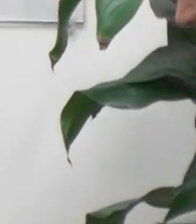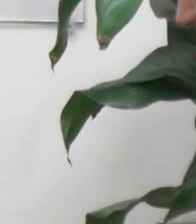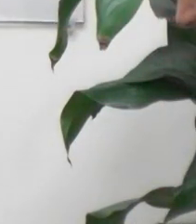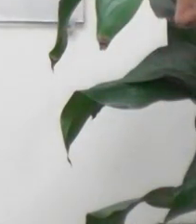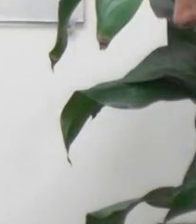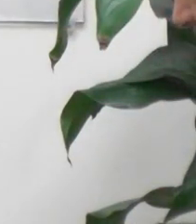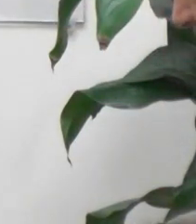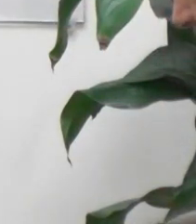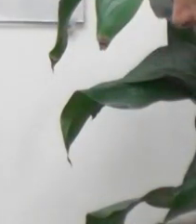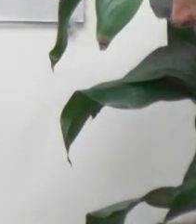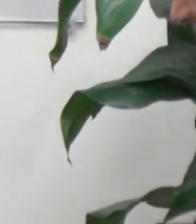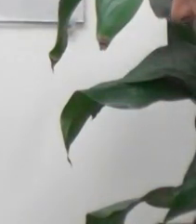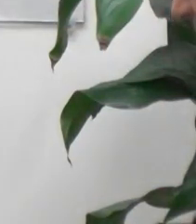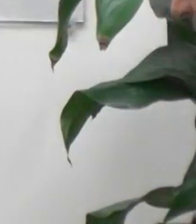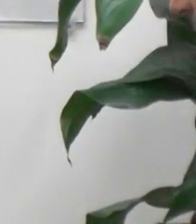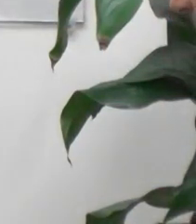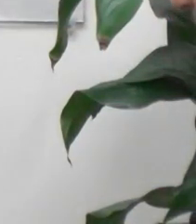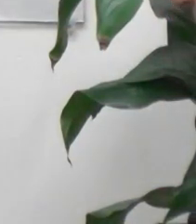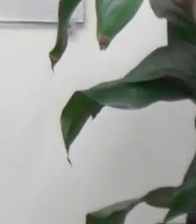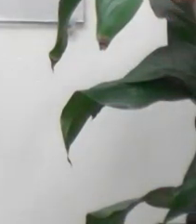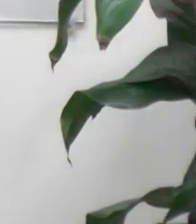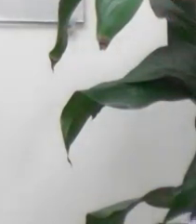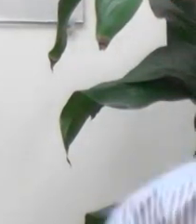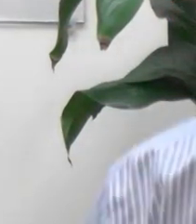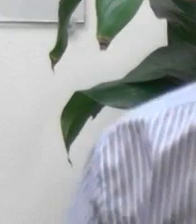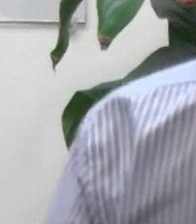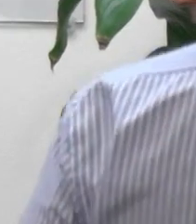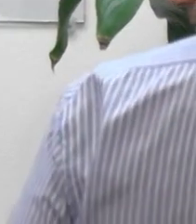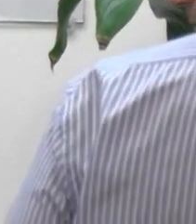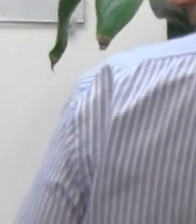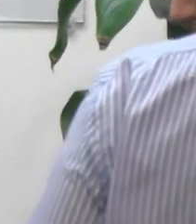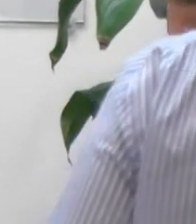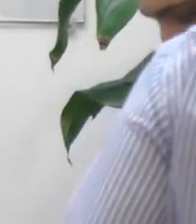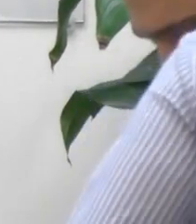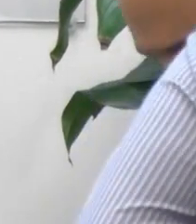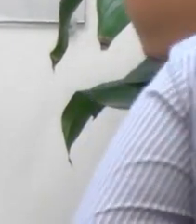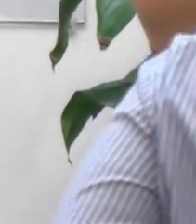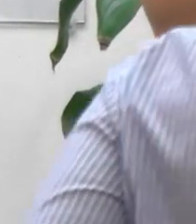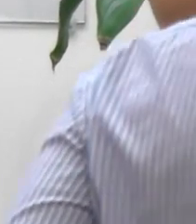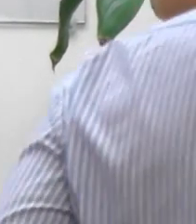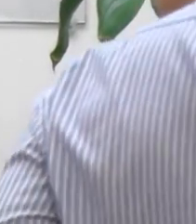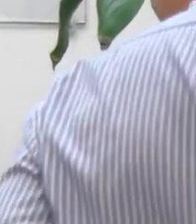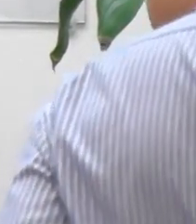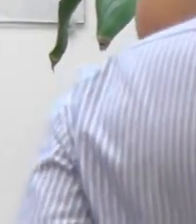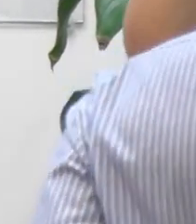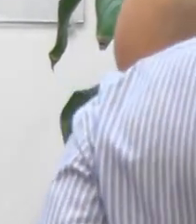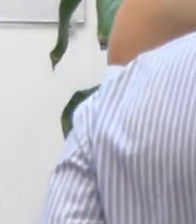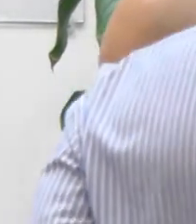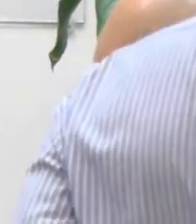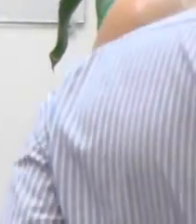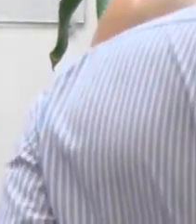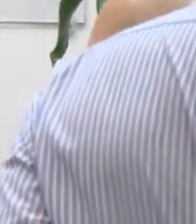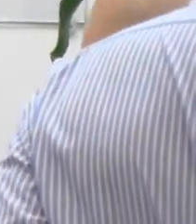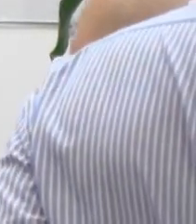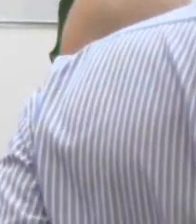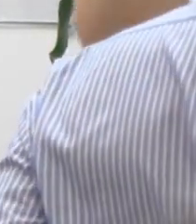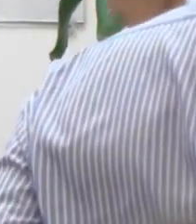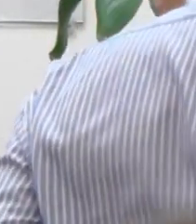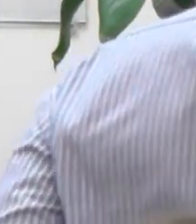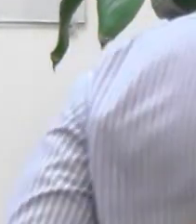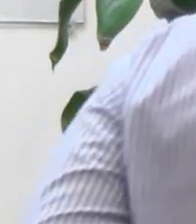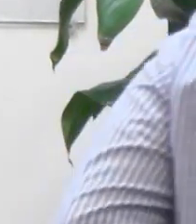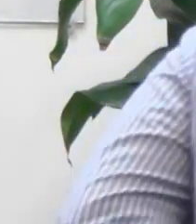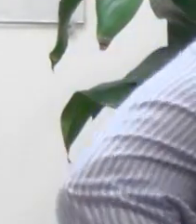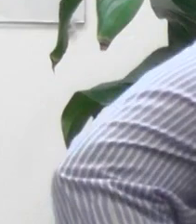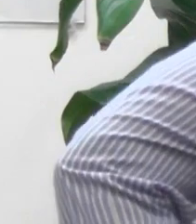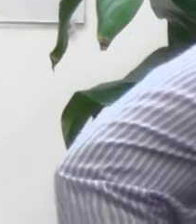sent the Holy Spirit and now we need to remain in Jerusalem so we will see the blessing